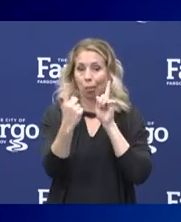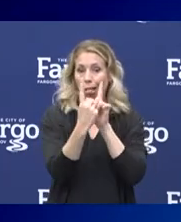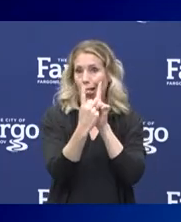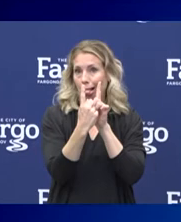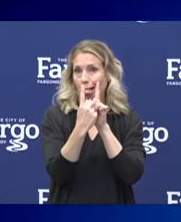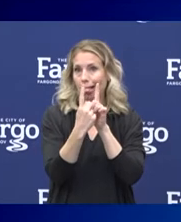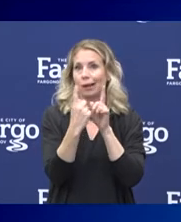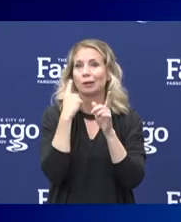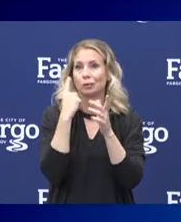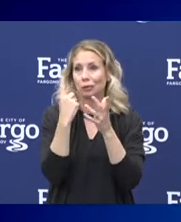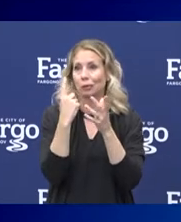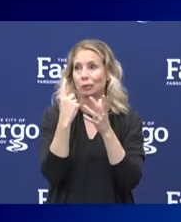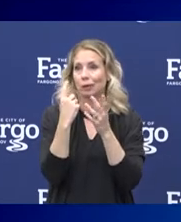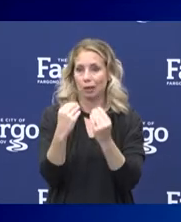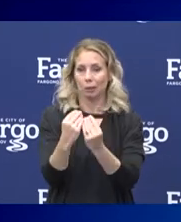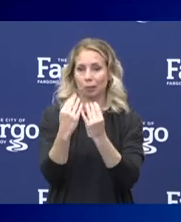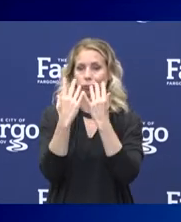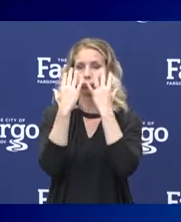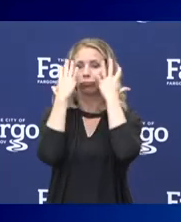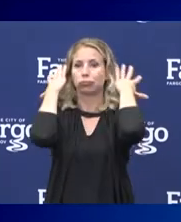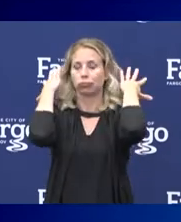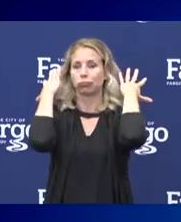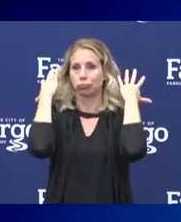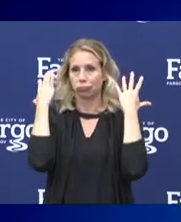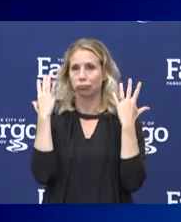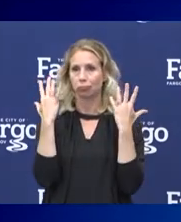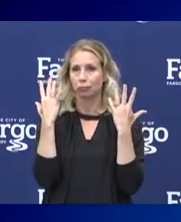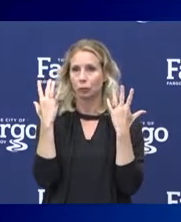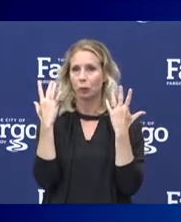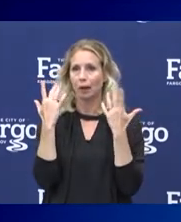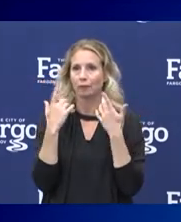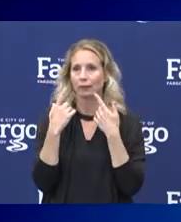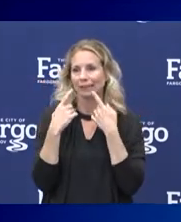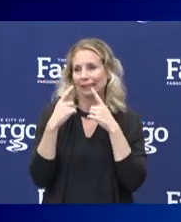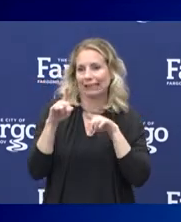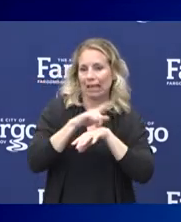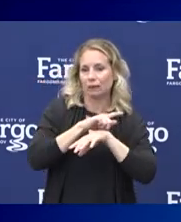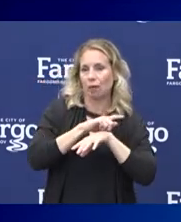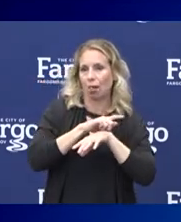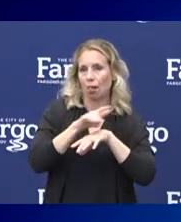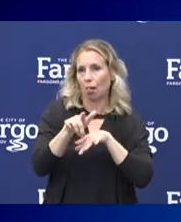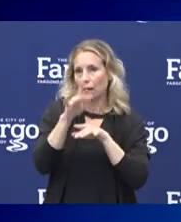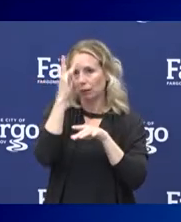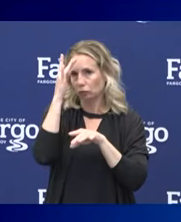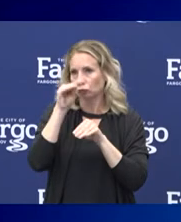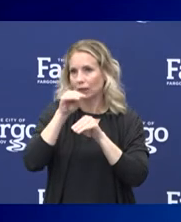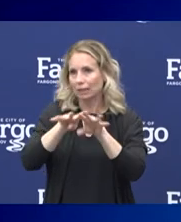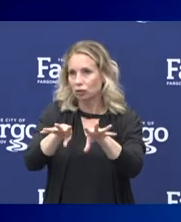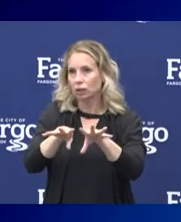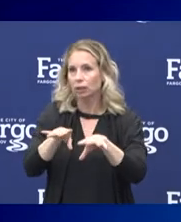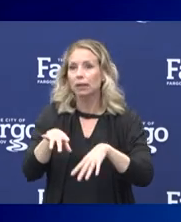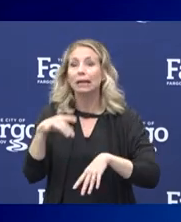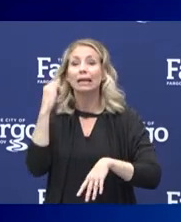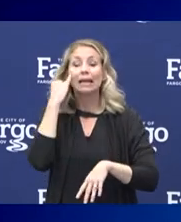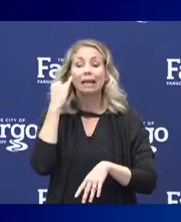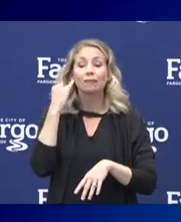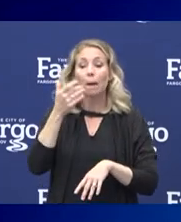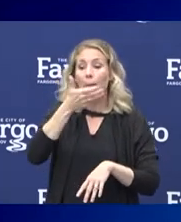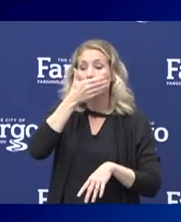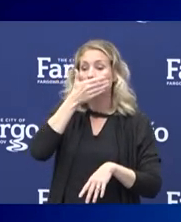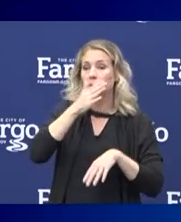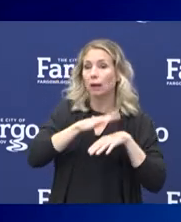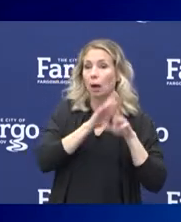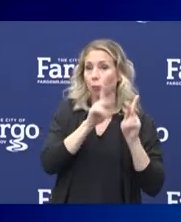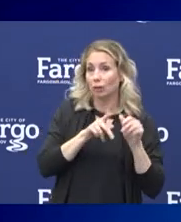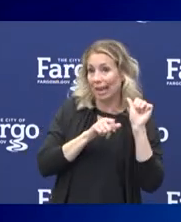close, unmasked, to have a successful transmission. If you put a mask on person A, a lot of those large and